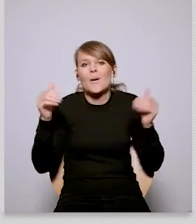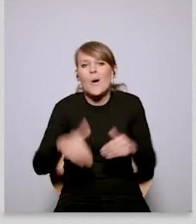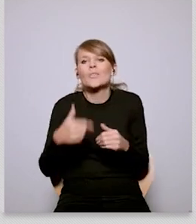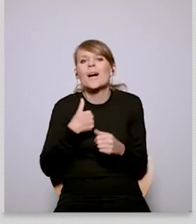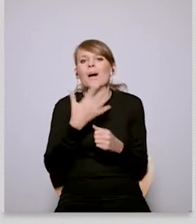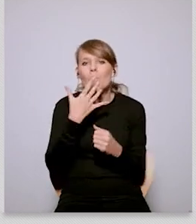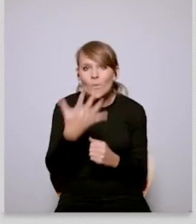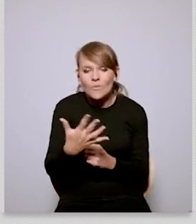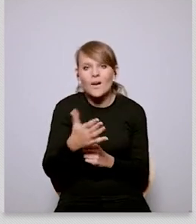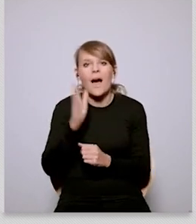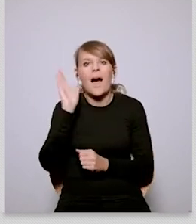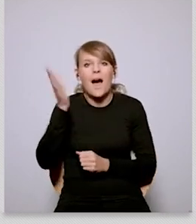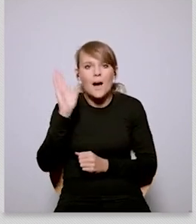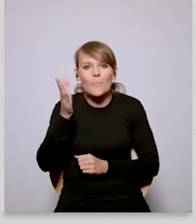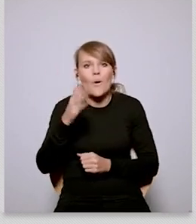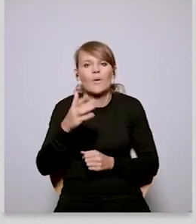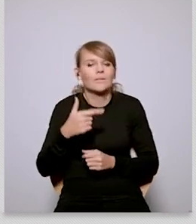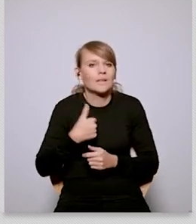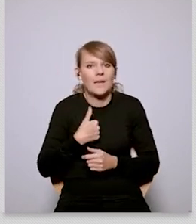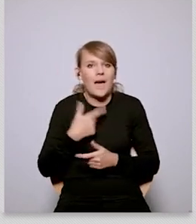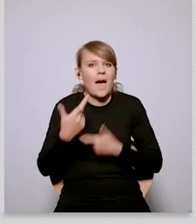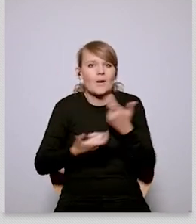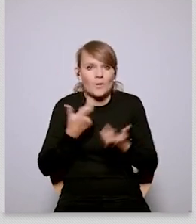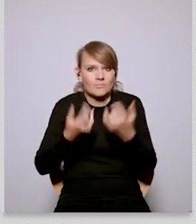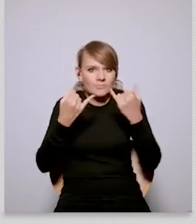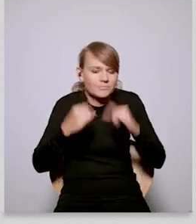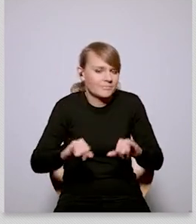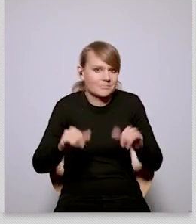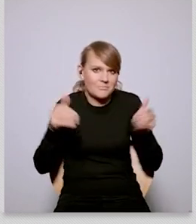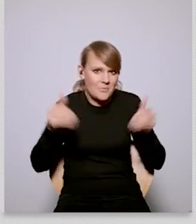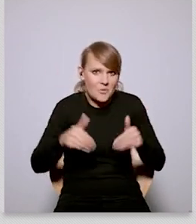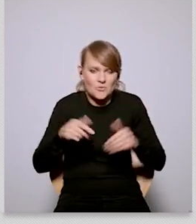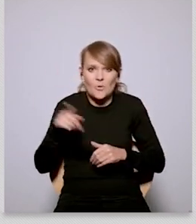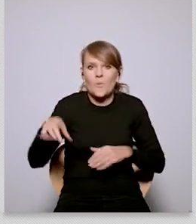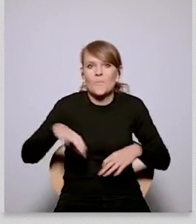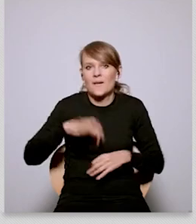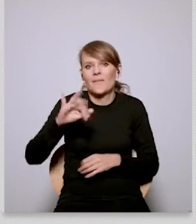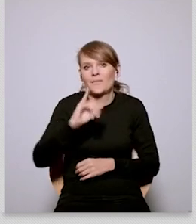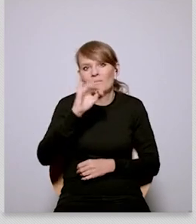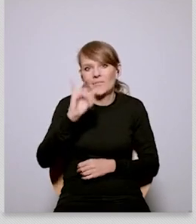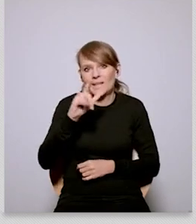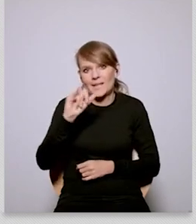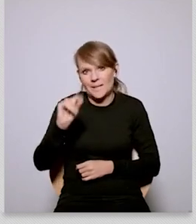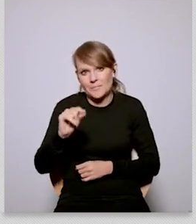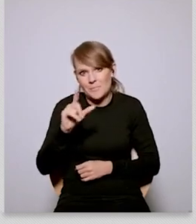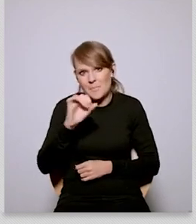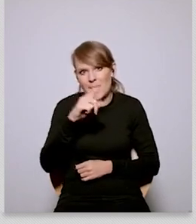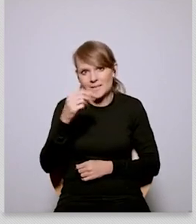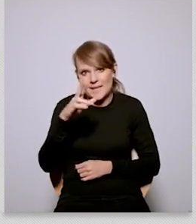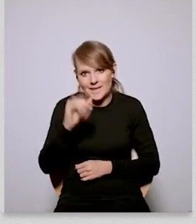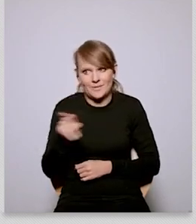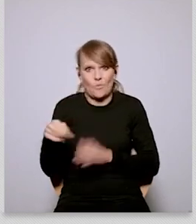everyone because sometimes we start understanding that we don't even know